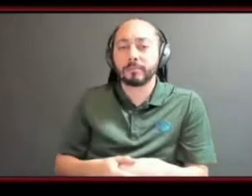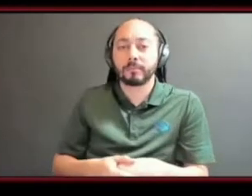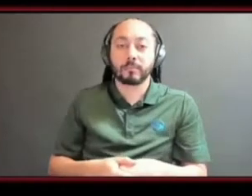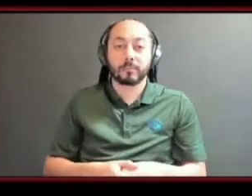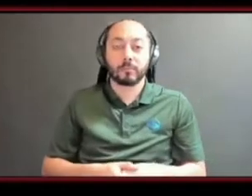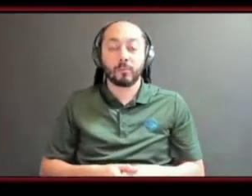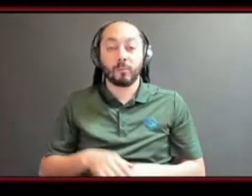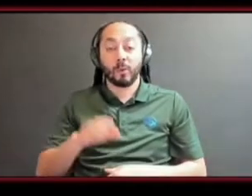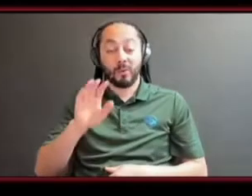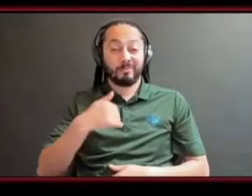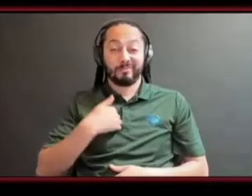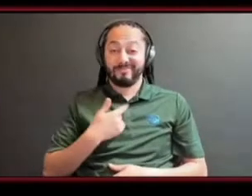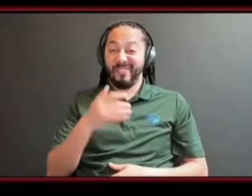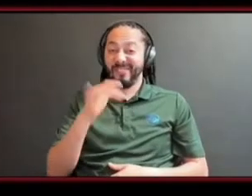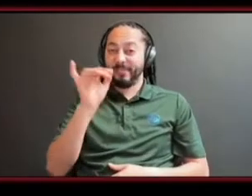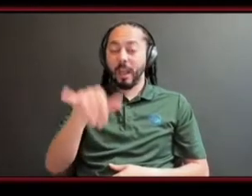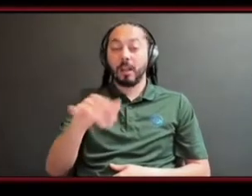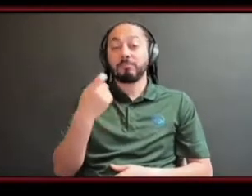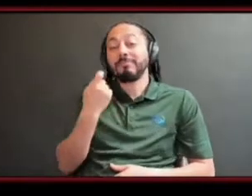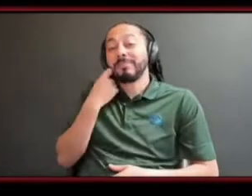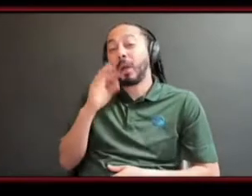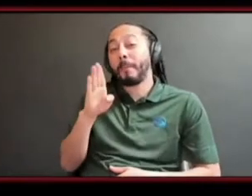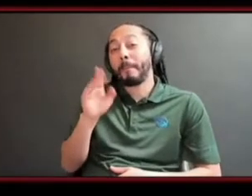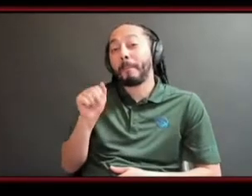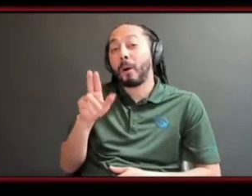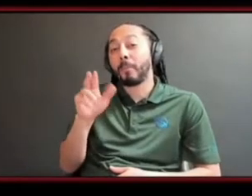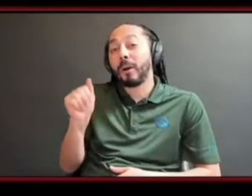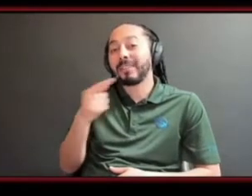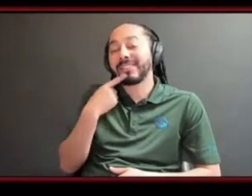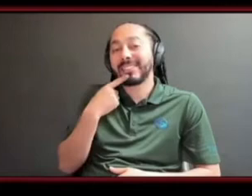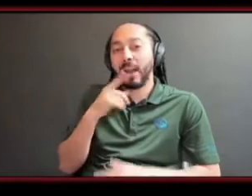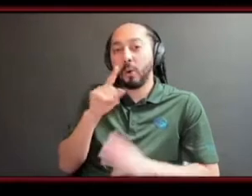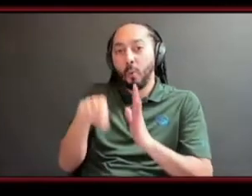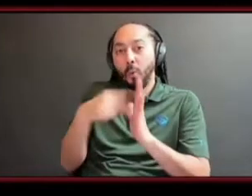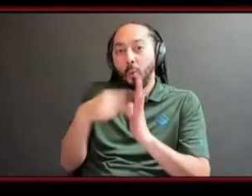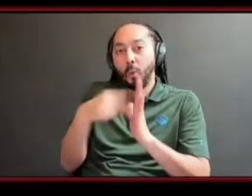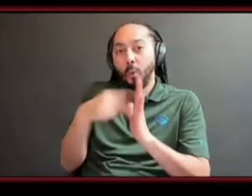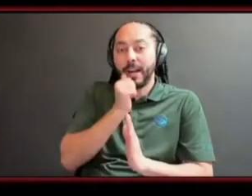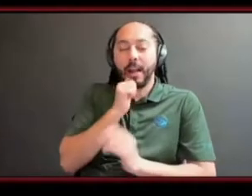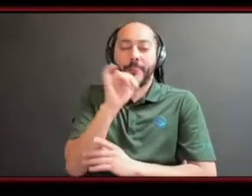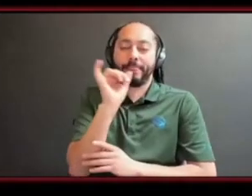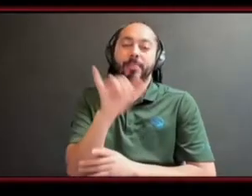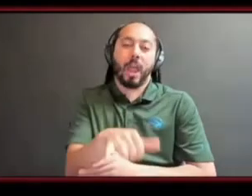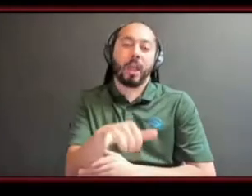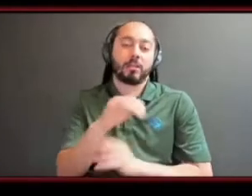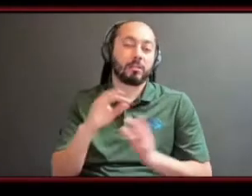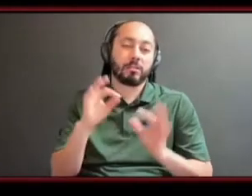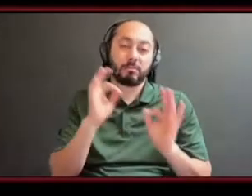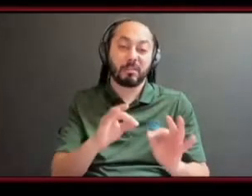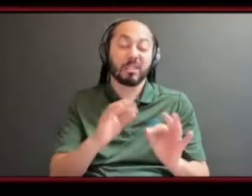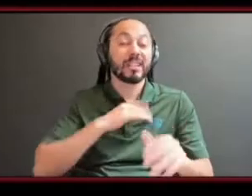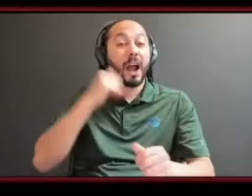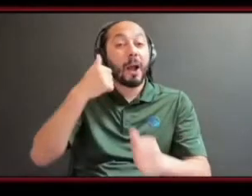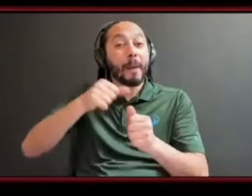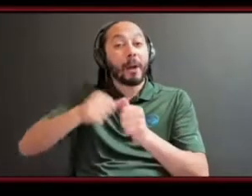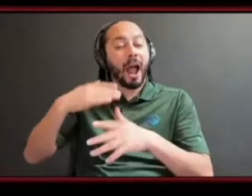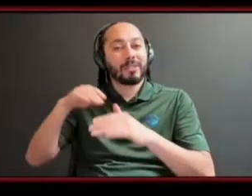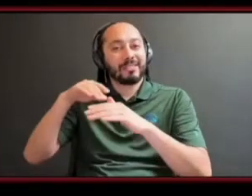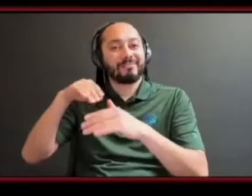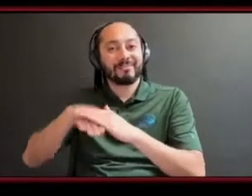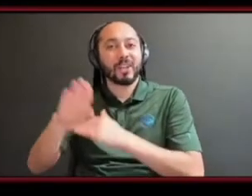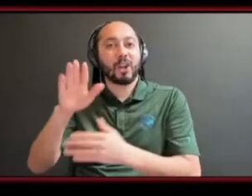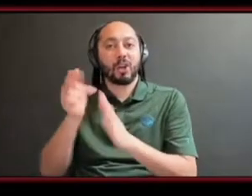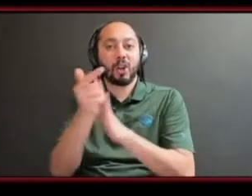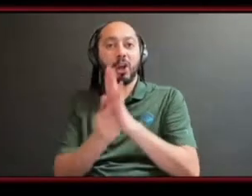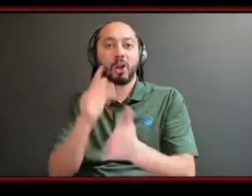so like when when i was in school um i found myself often like when i even when i was in law school it's just like in class drawing